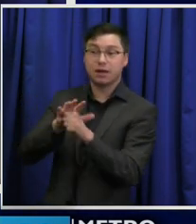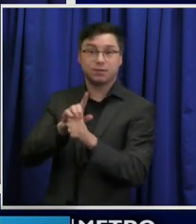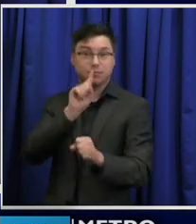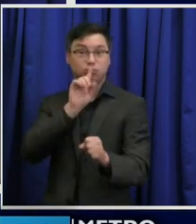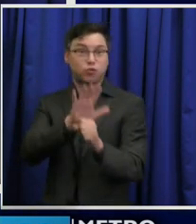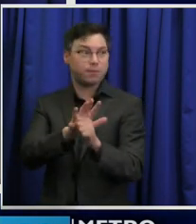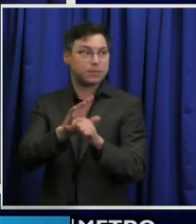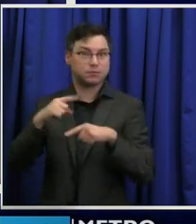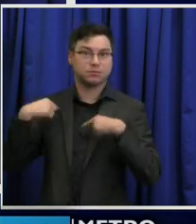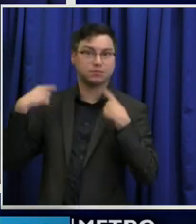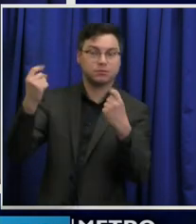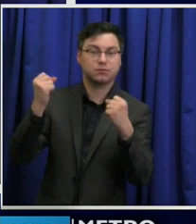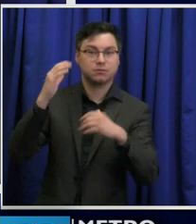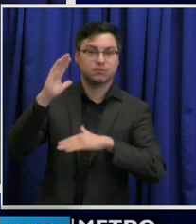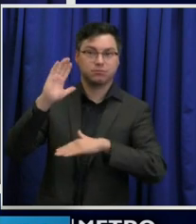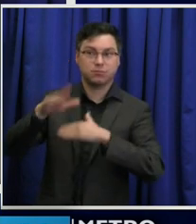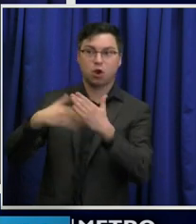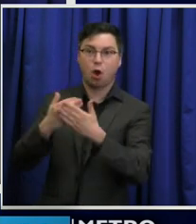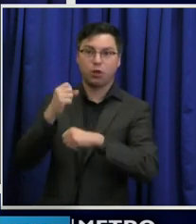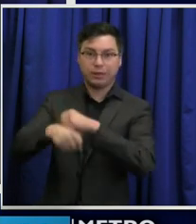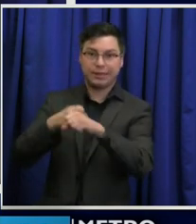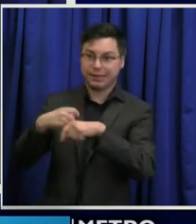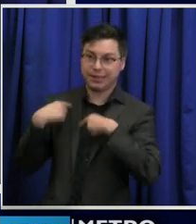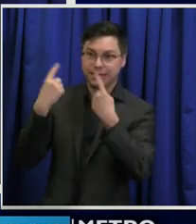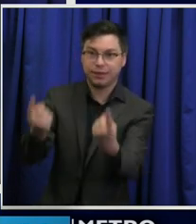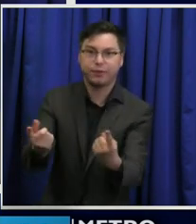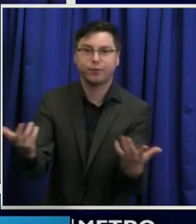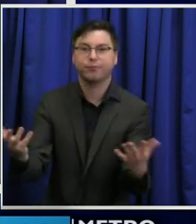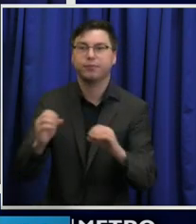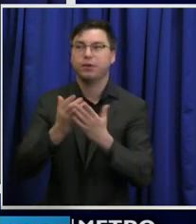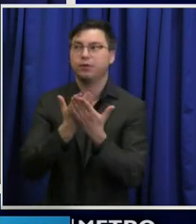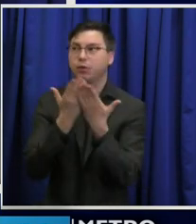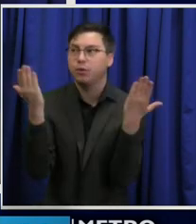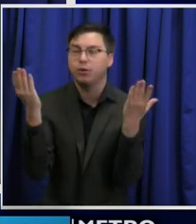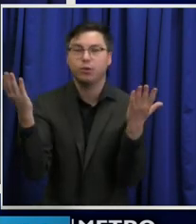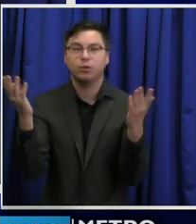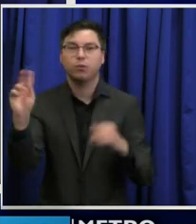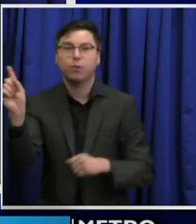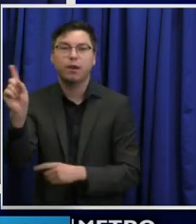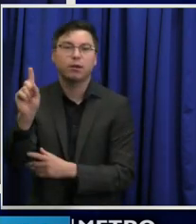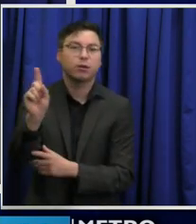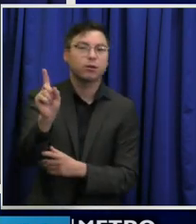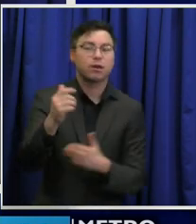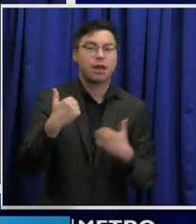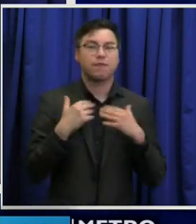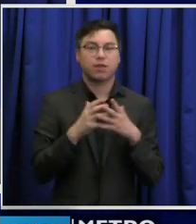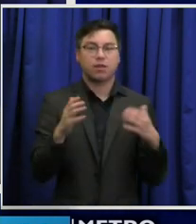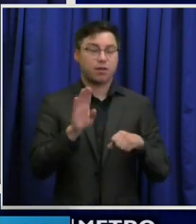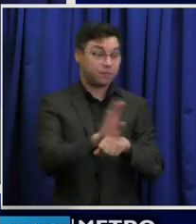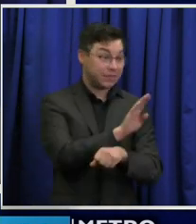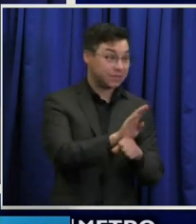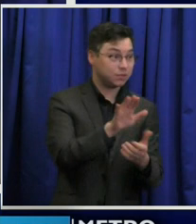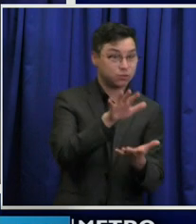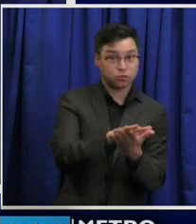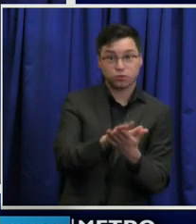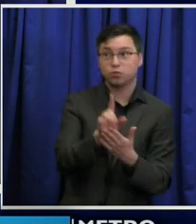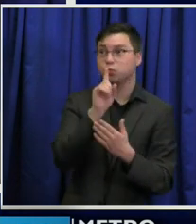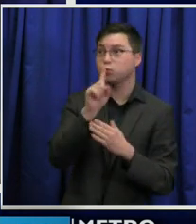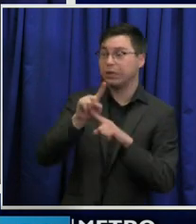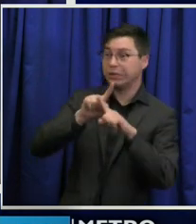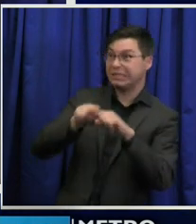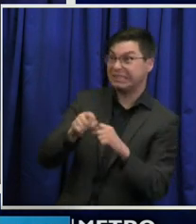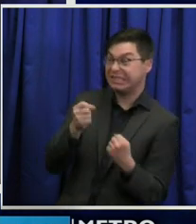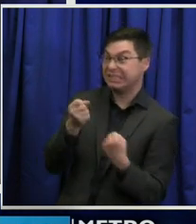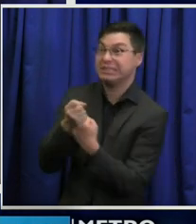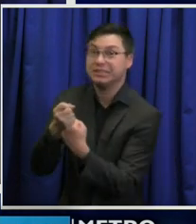we are in November and it has never happened. And we have a lot of businesses and schools that are going to be dependent on